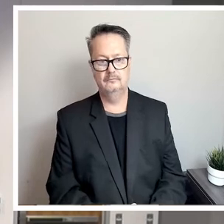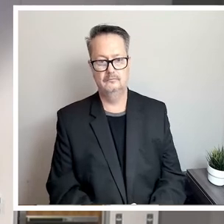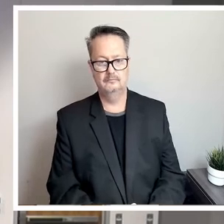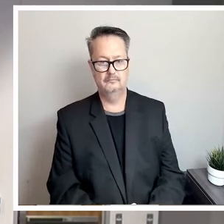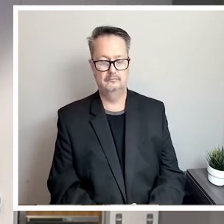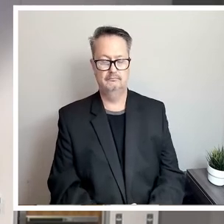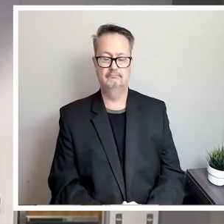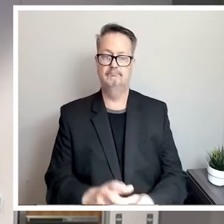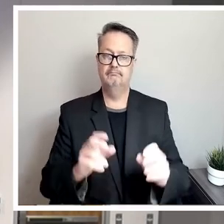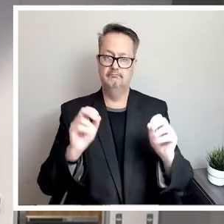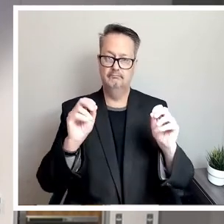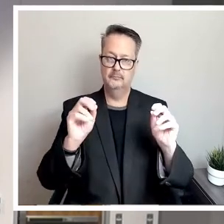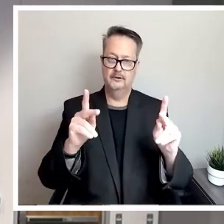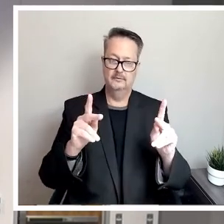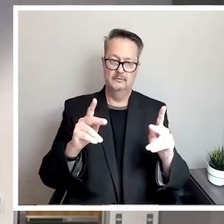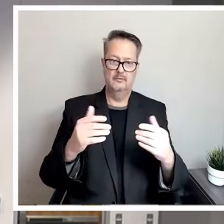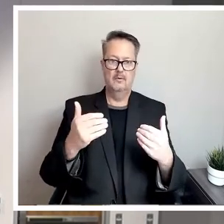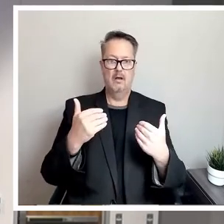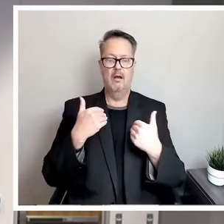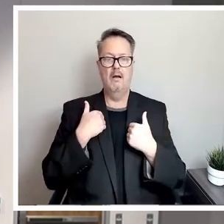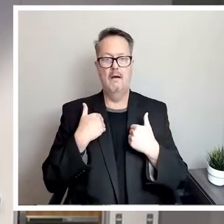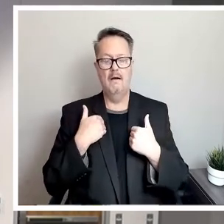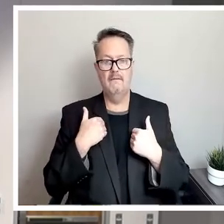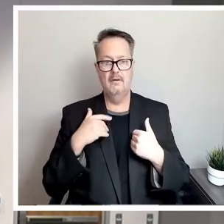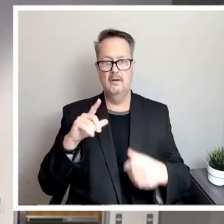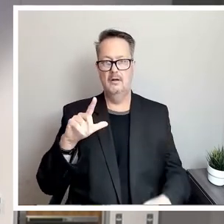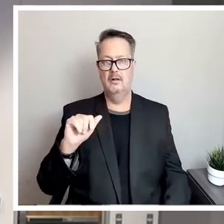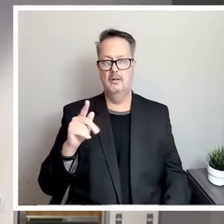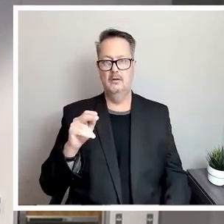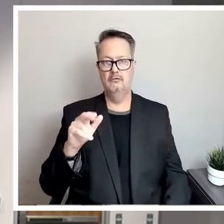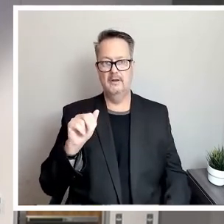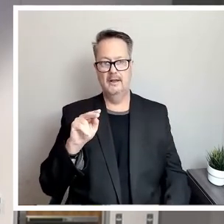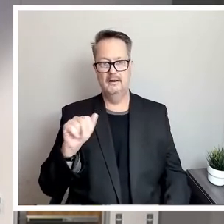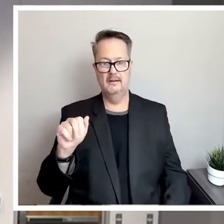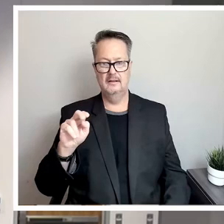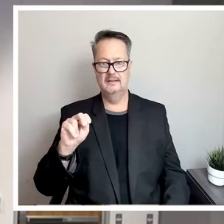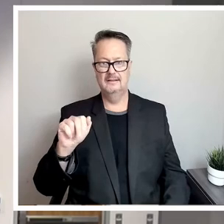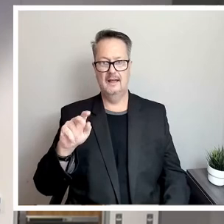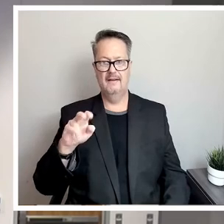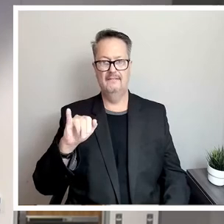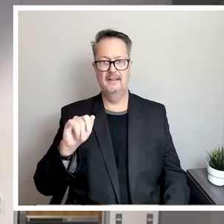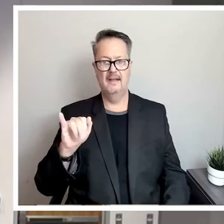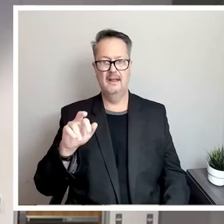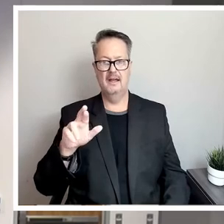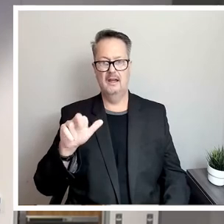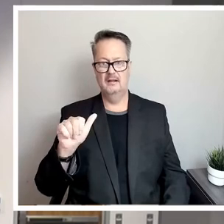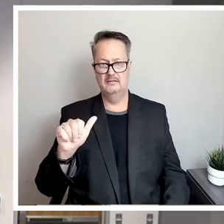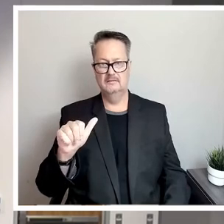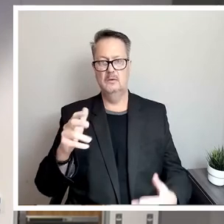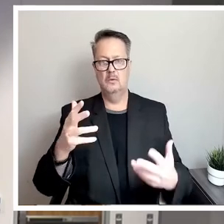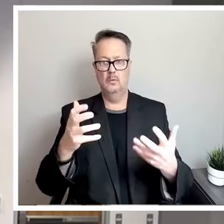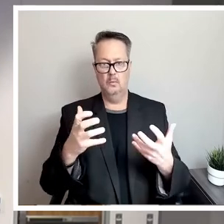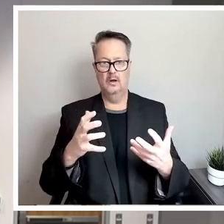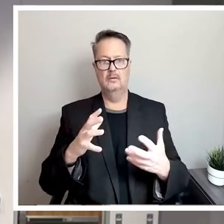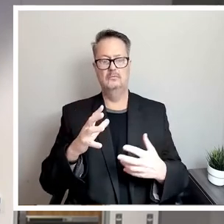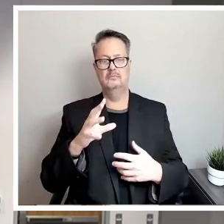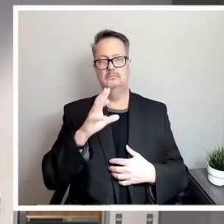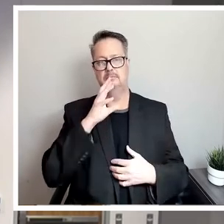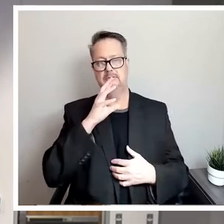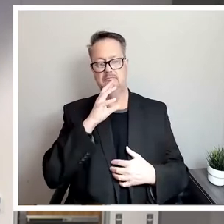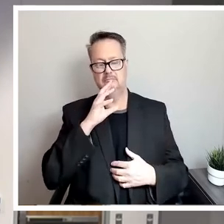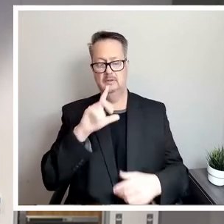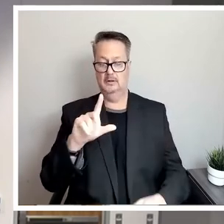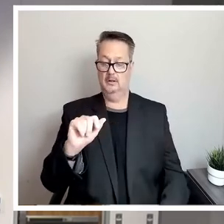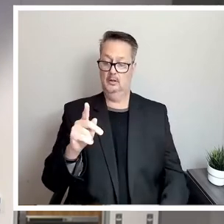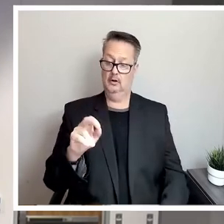Okay. We have Lorena Naveva who wants to speak. Lorena, if you